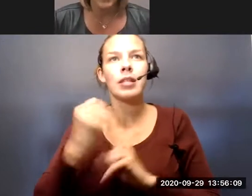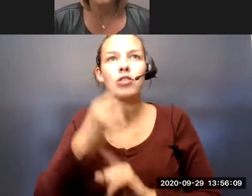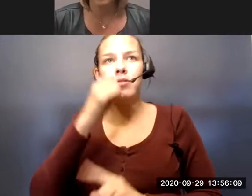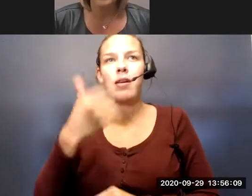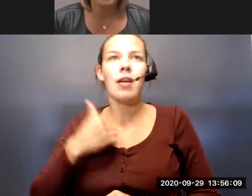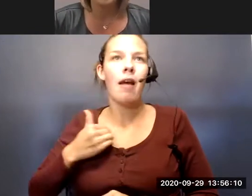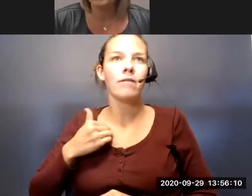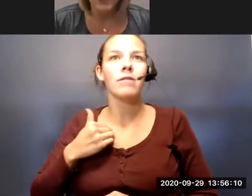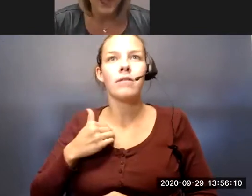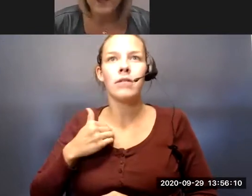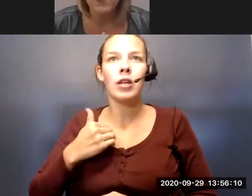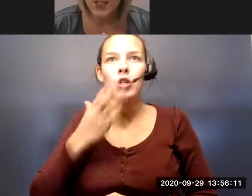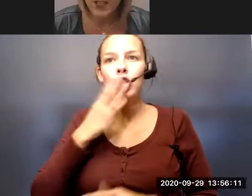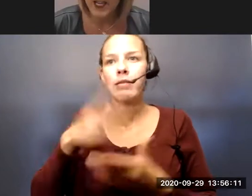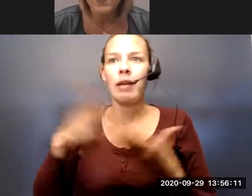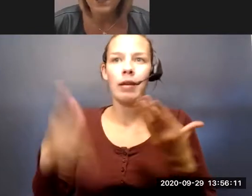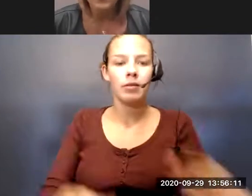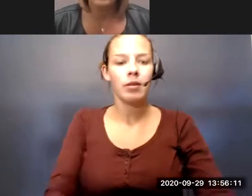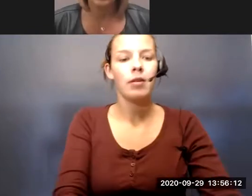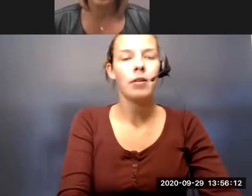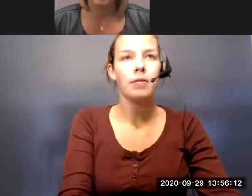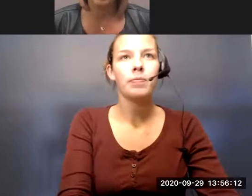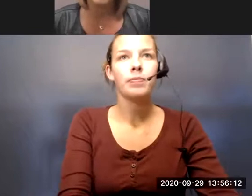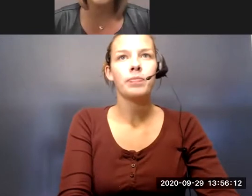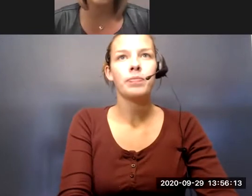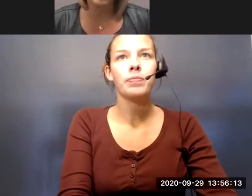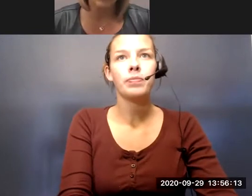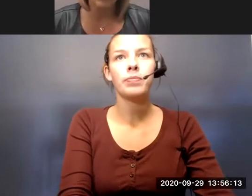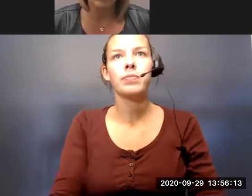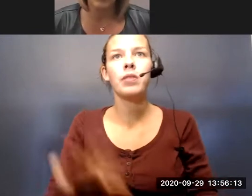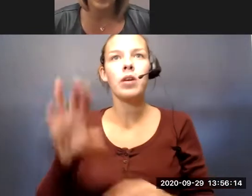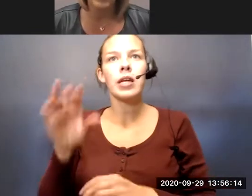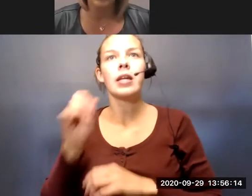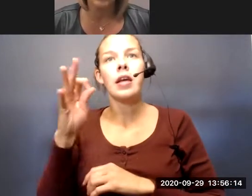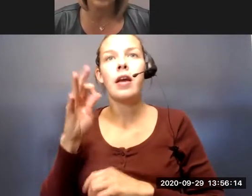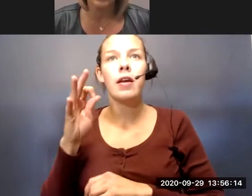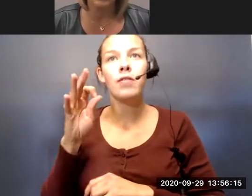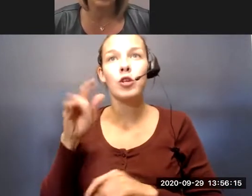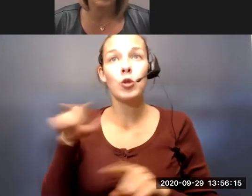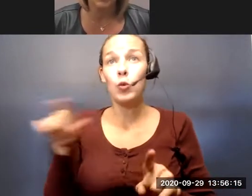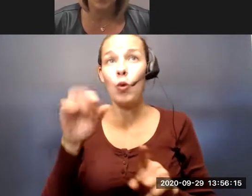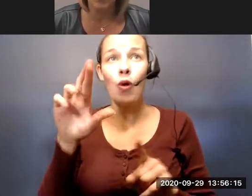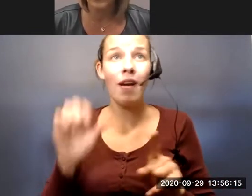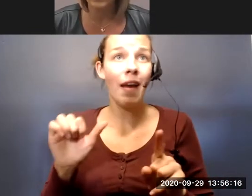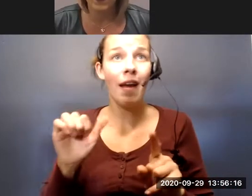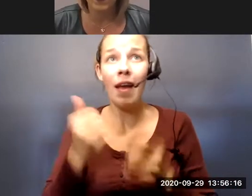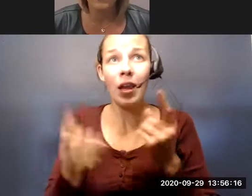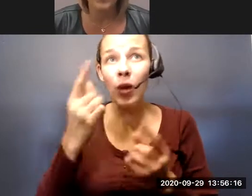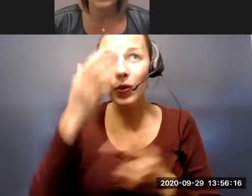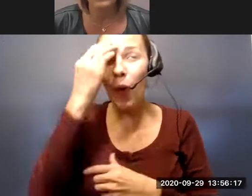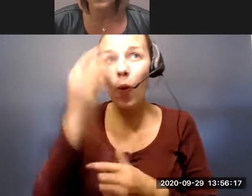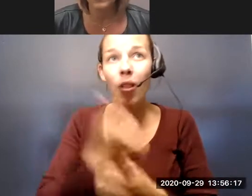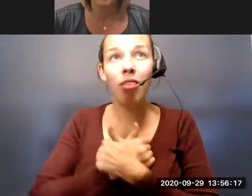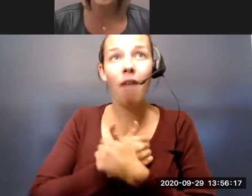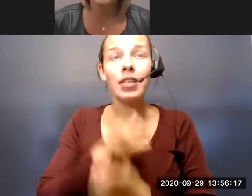have a foreseeable end date. So if you or anyone that you know and love is